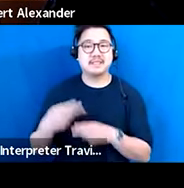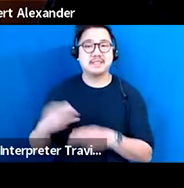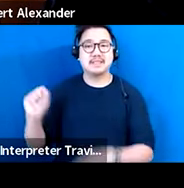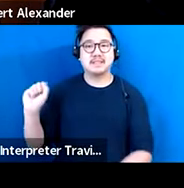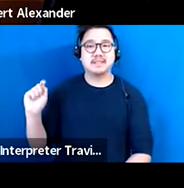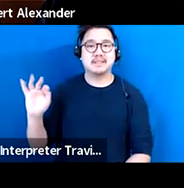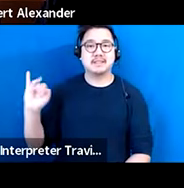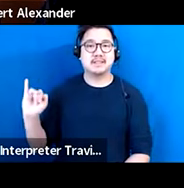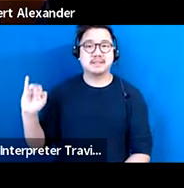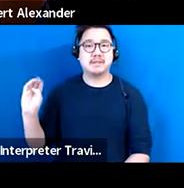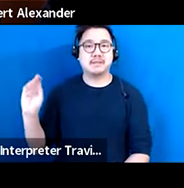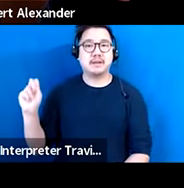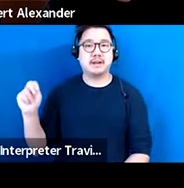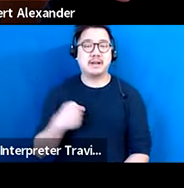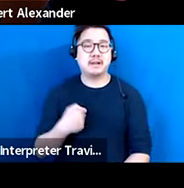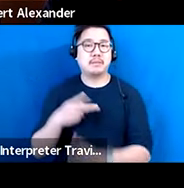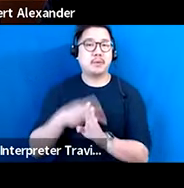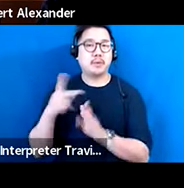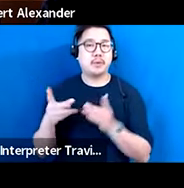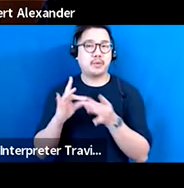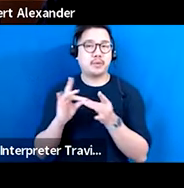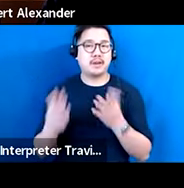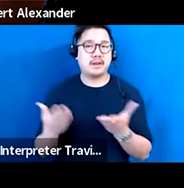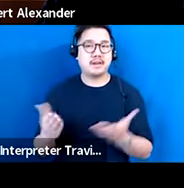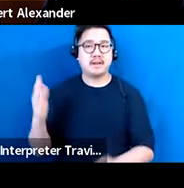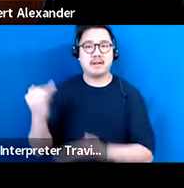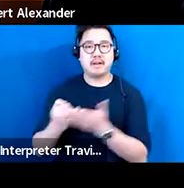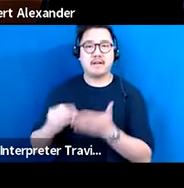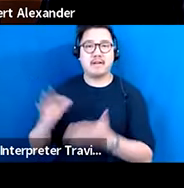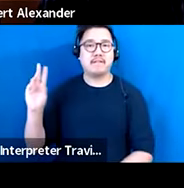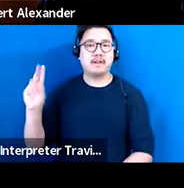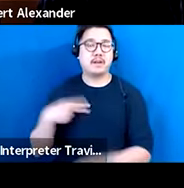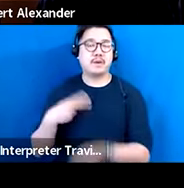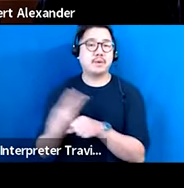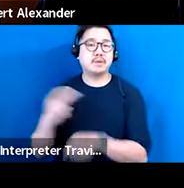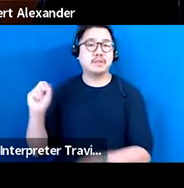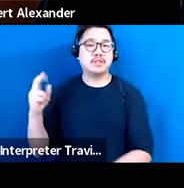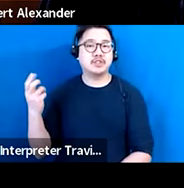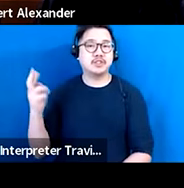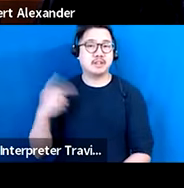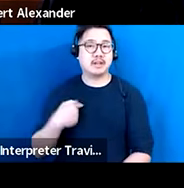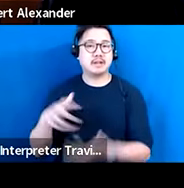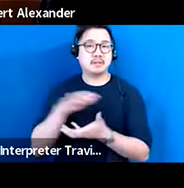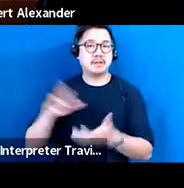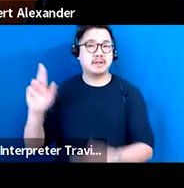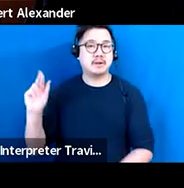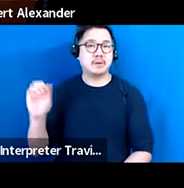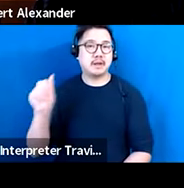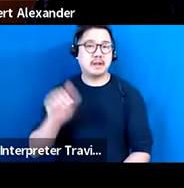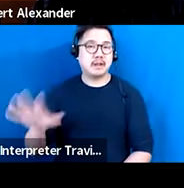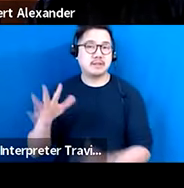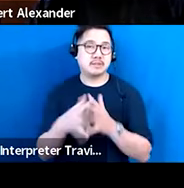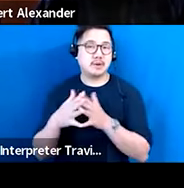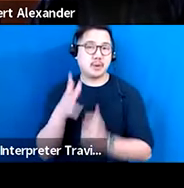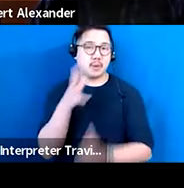Morrison. I'm the programs coordinator at ArtsFund. I use she her pronouns and I identify as a mixed race Asian American woman.